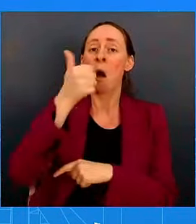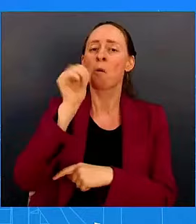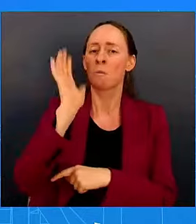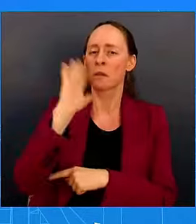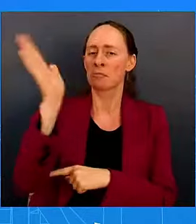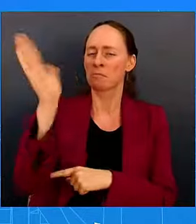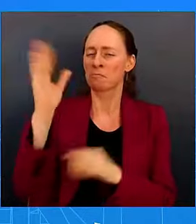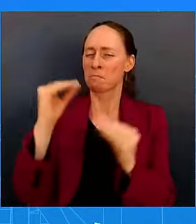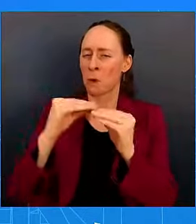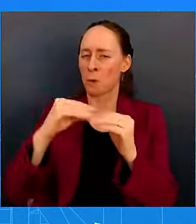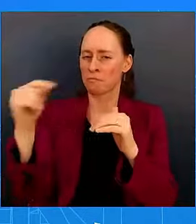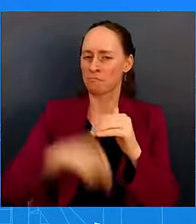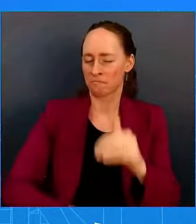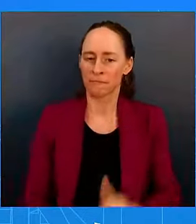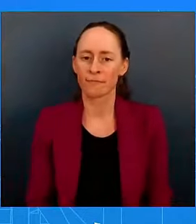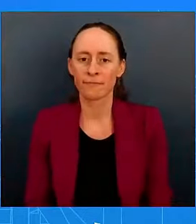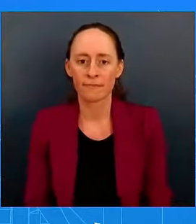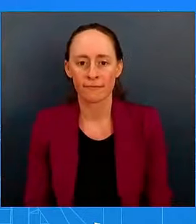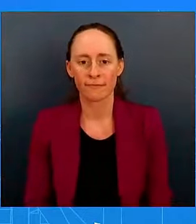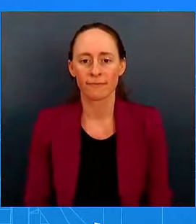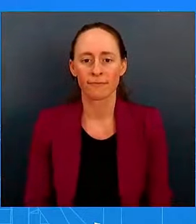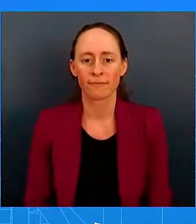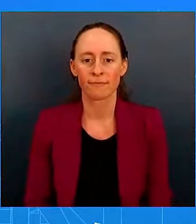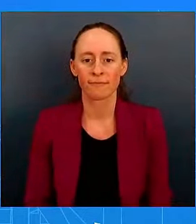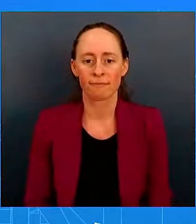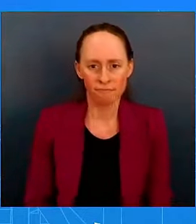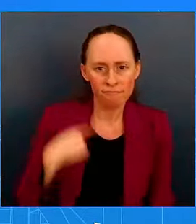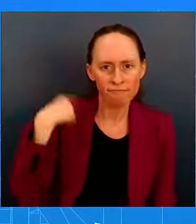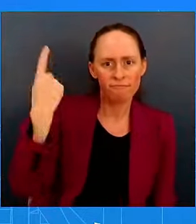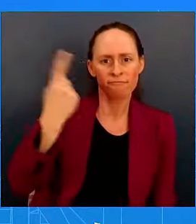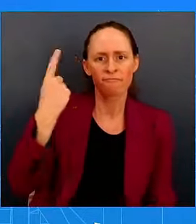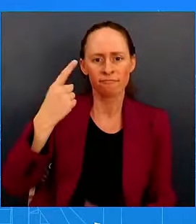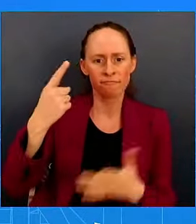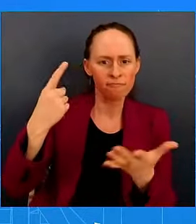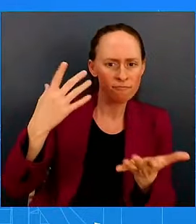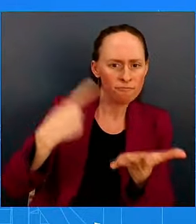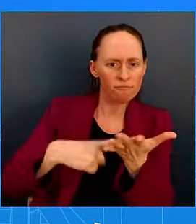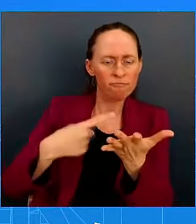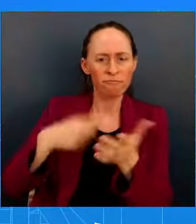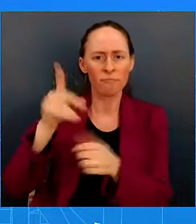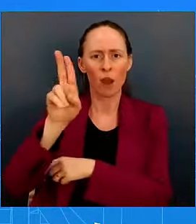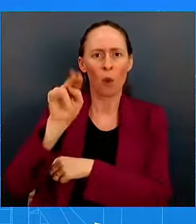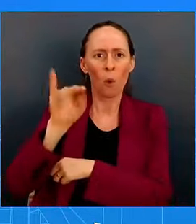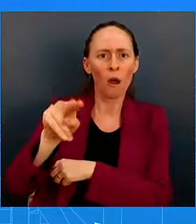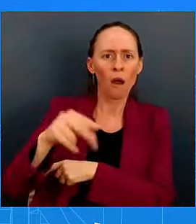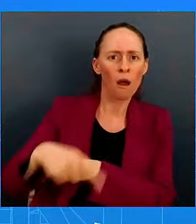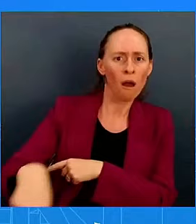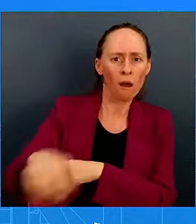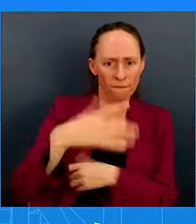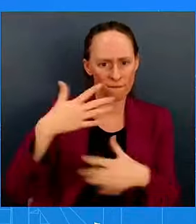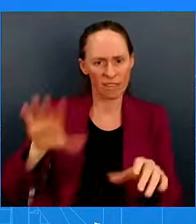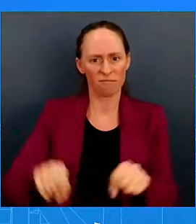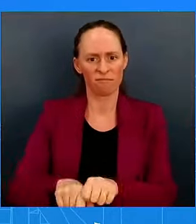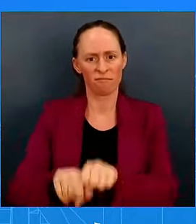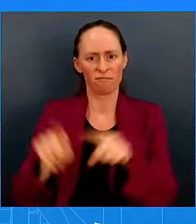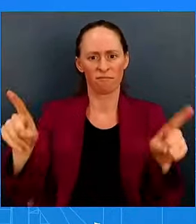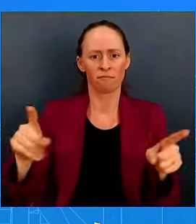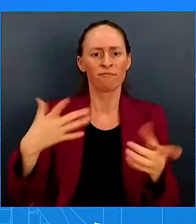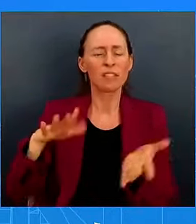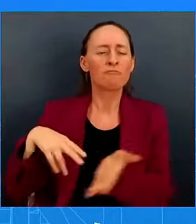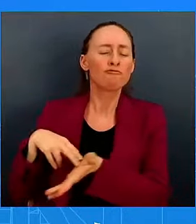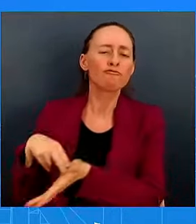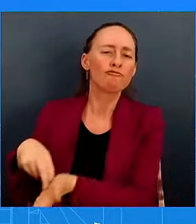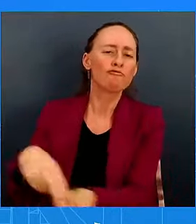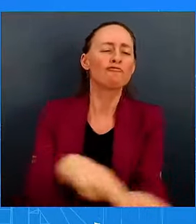endorsements specifically, but the union also put out its internal polling that showed that there was a pretty wide margin of rank-and-file membership